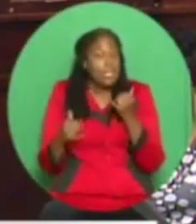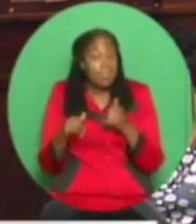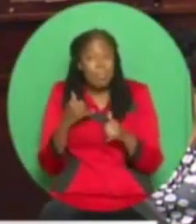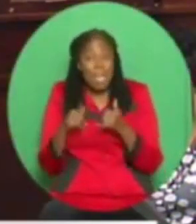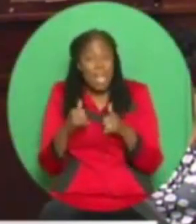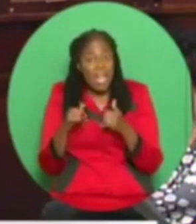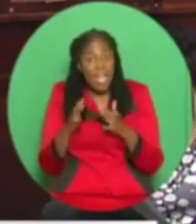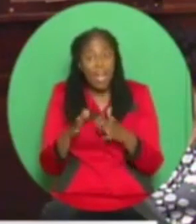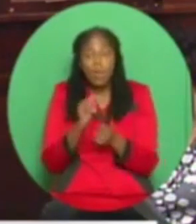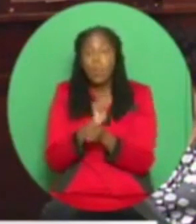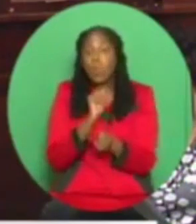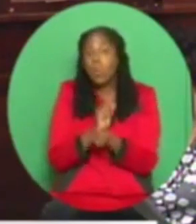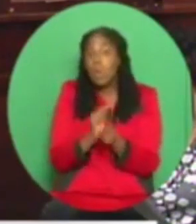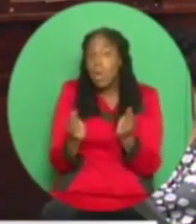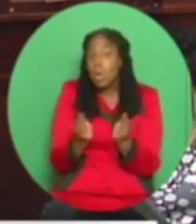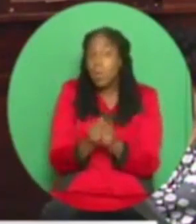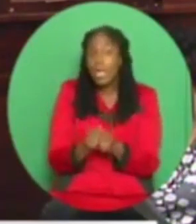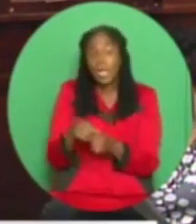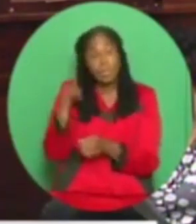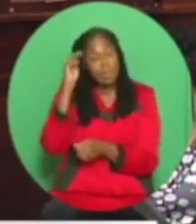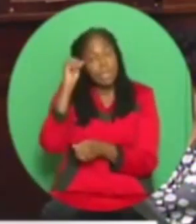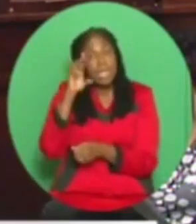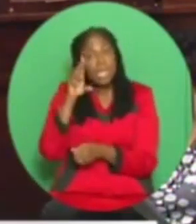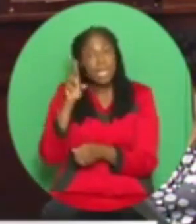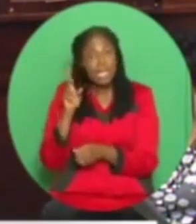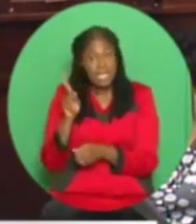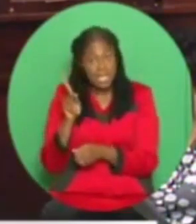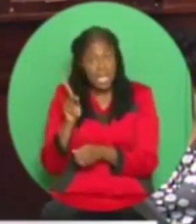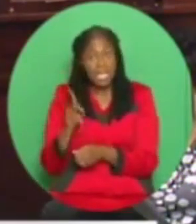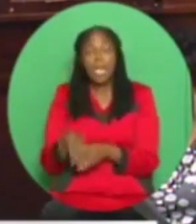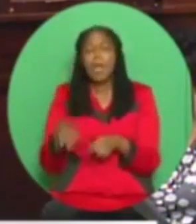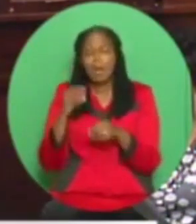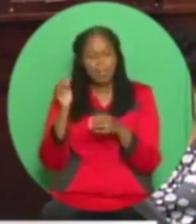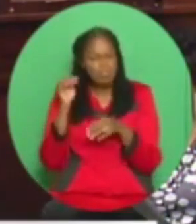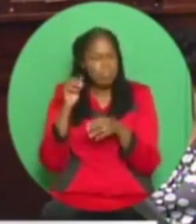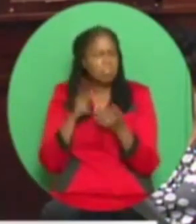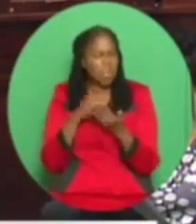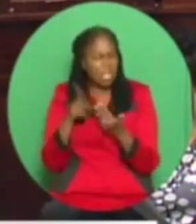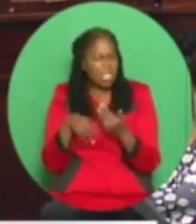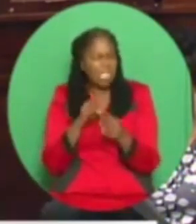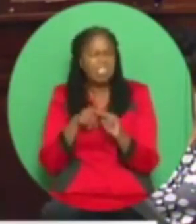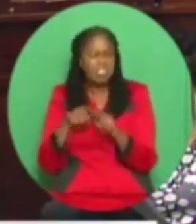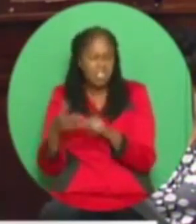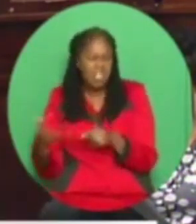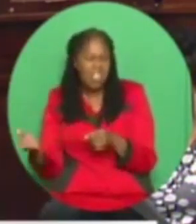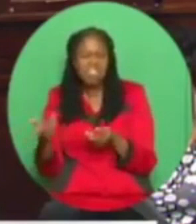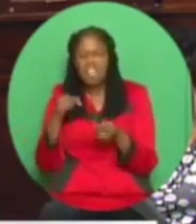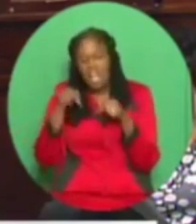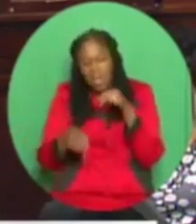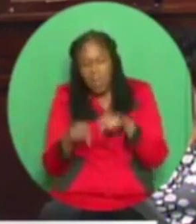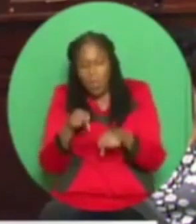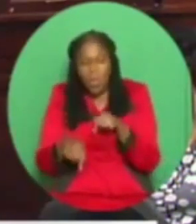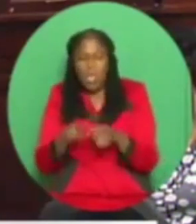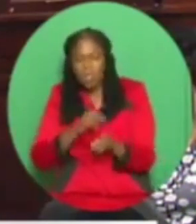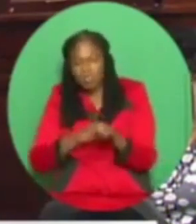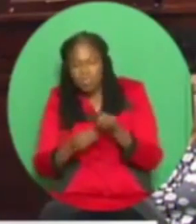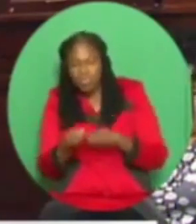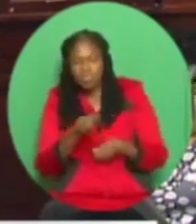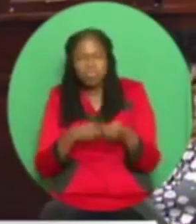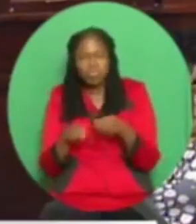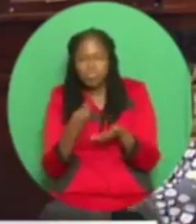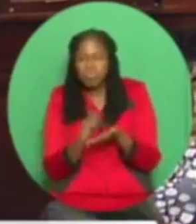with Mr. Dewiki Singh on projects. Whether the projects are the trading in fuel, whether they are